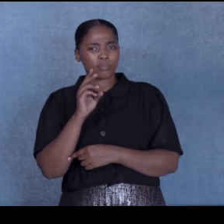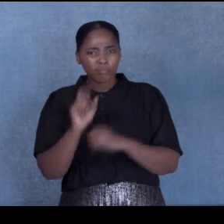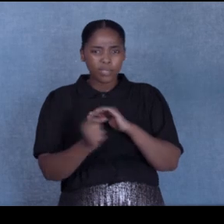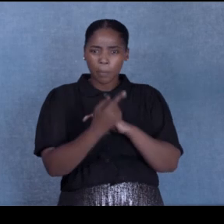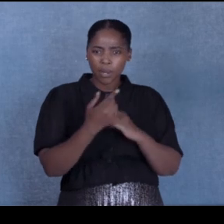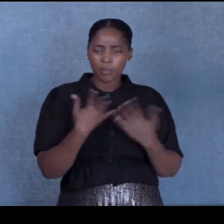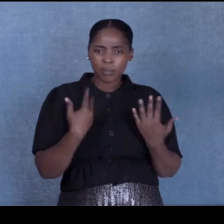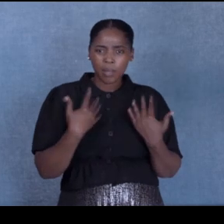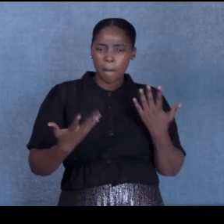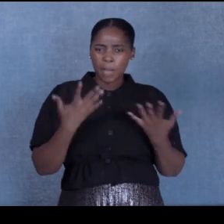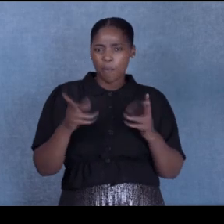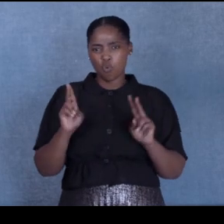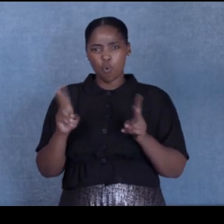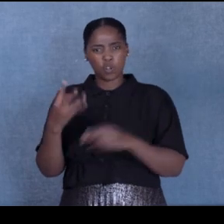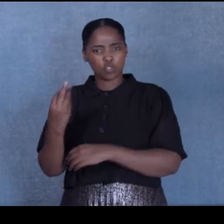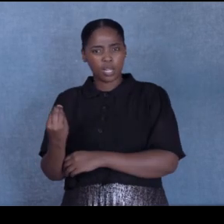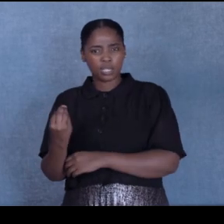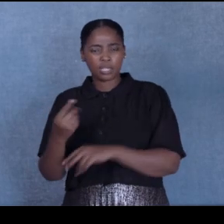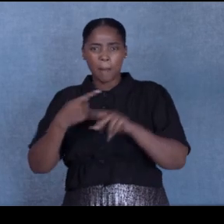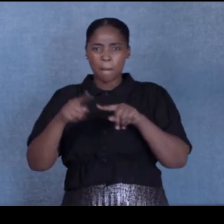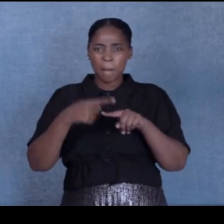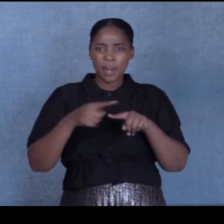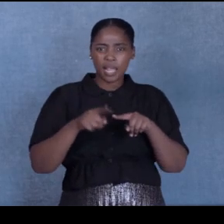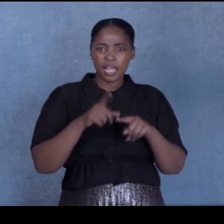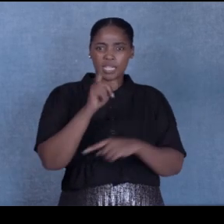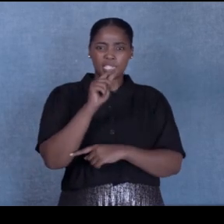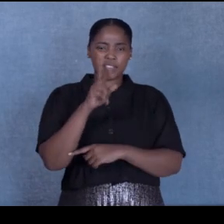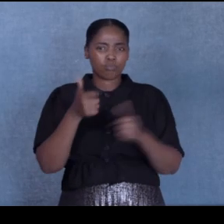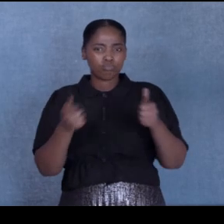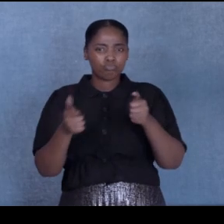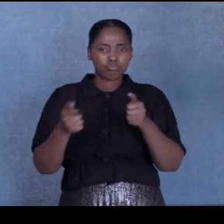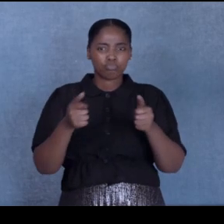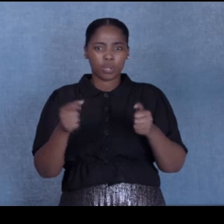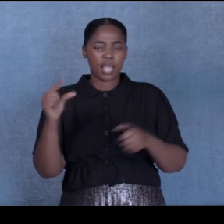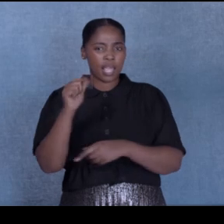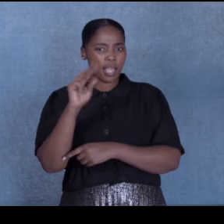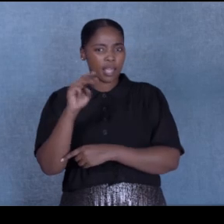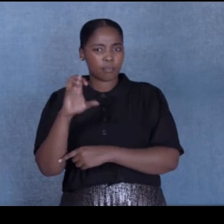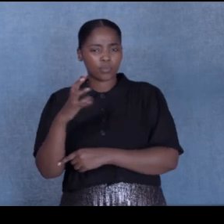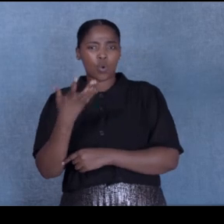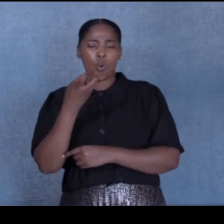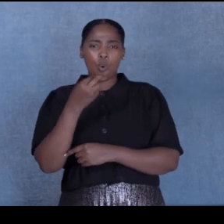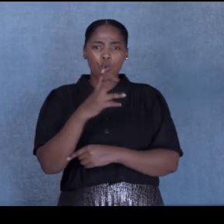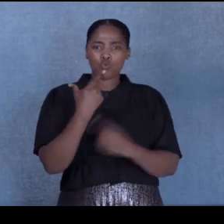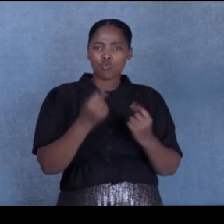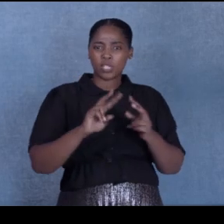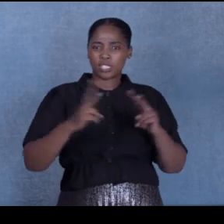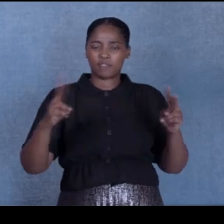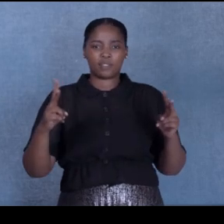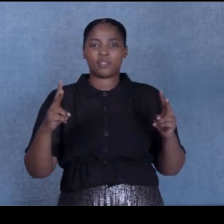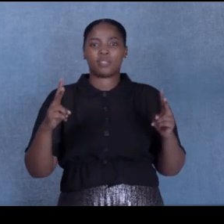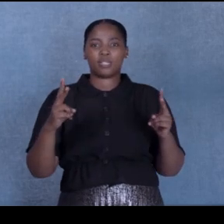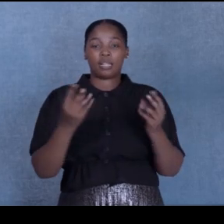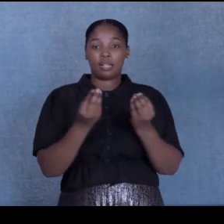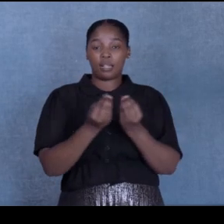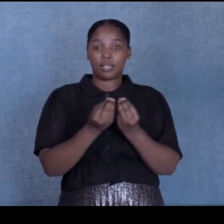Playing TV games. Giving attitudes to my mother. Doing different things. And yes, I would